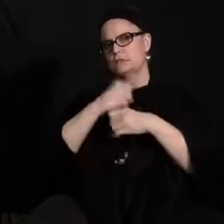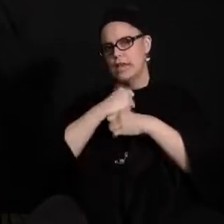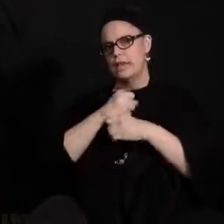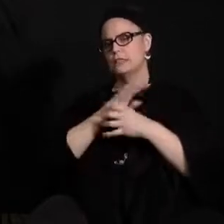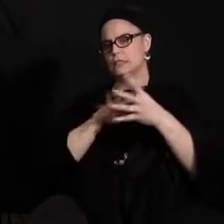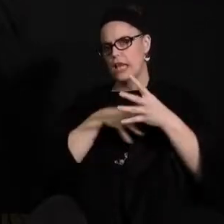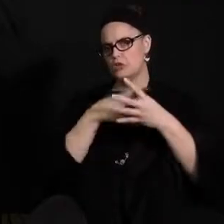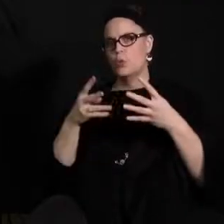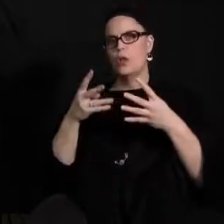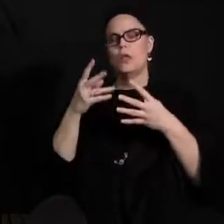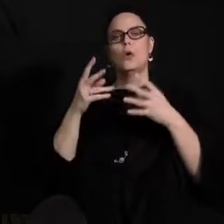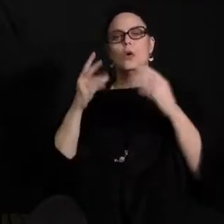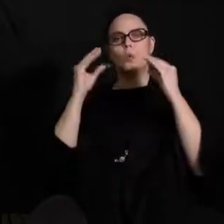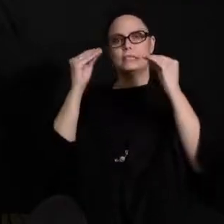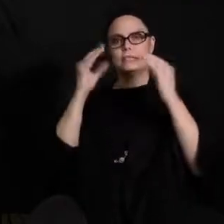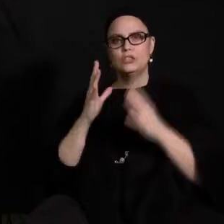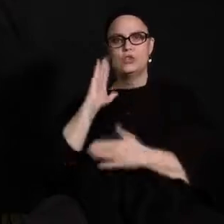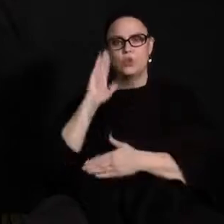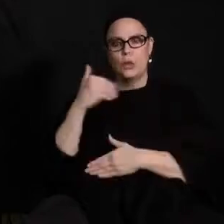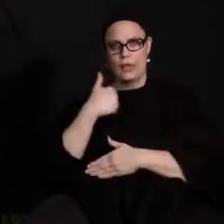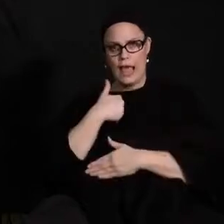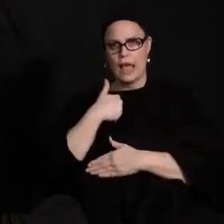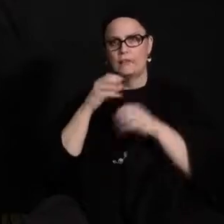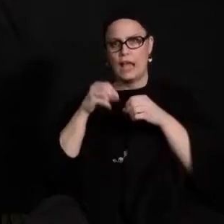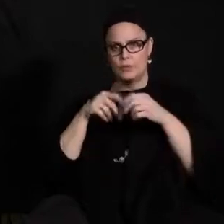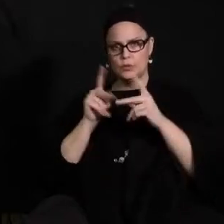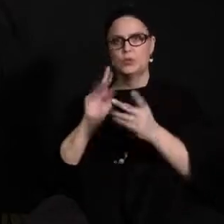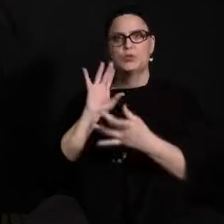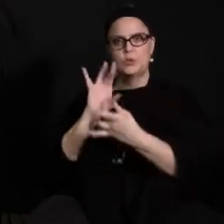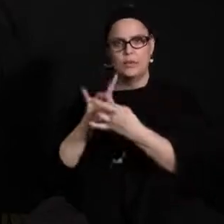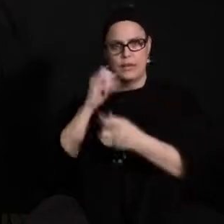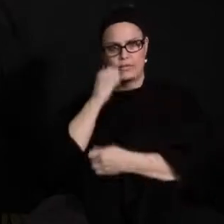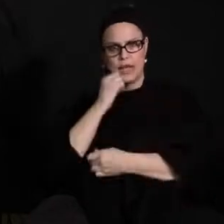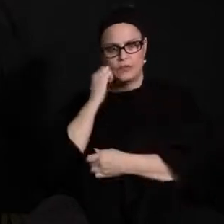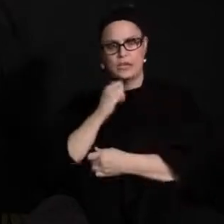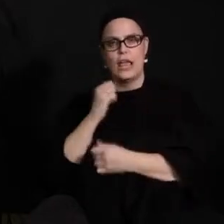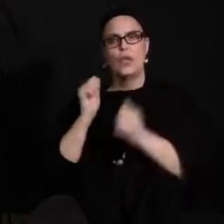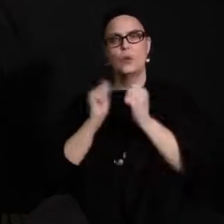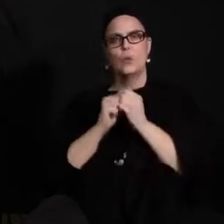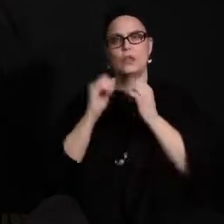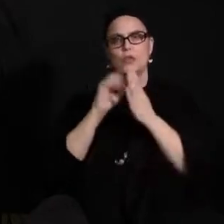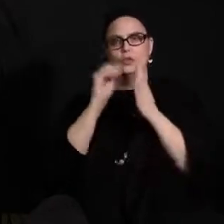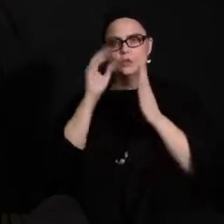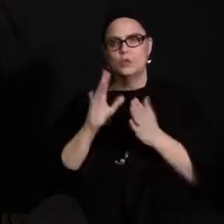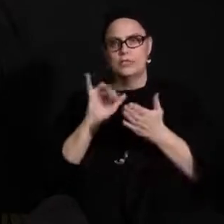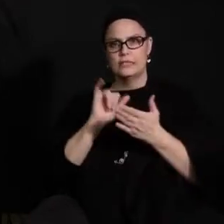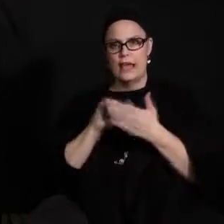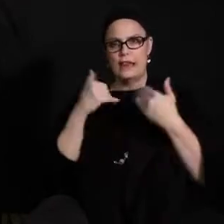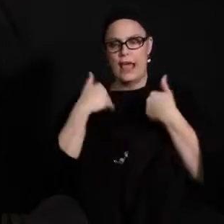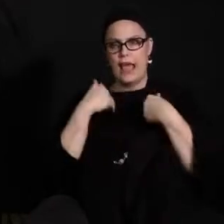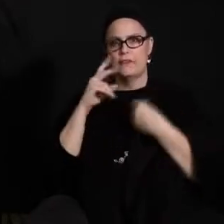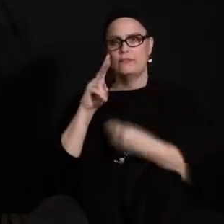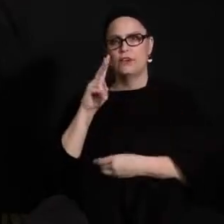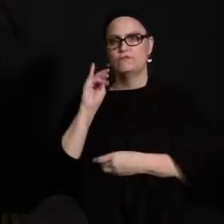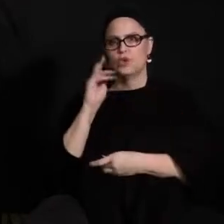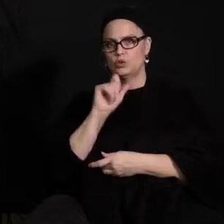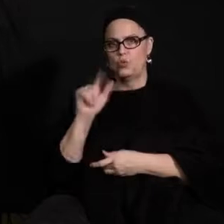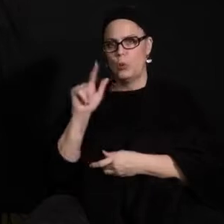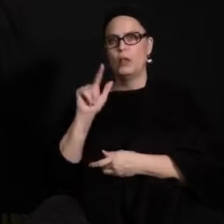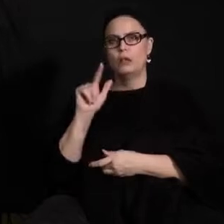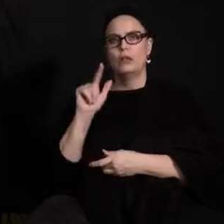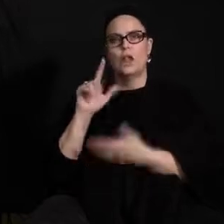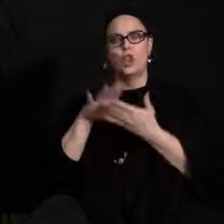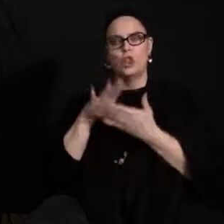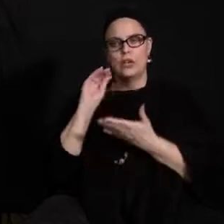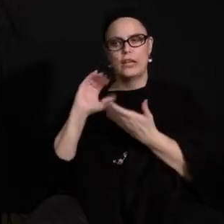have opportunities to connect each day with students that have opted for virtual learning. They, of course, will be determined on how the